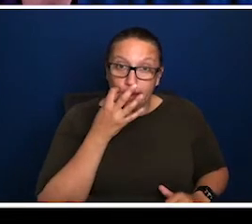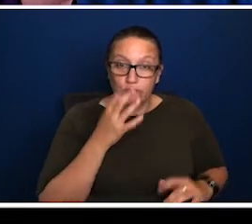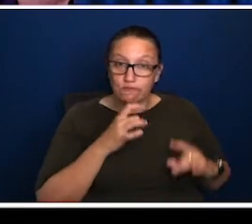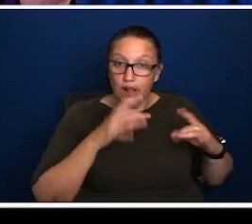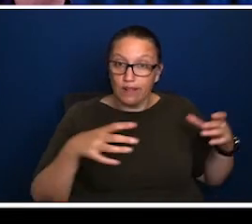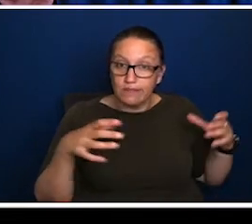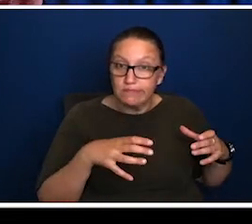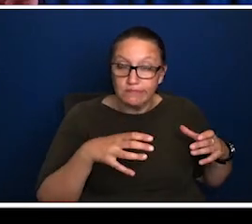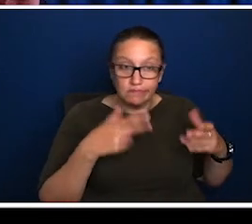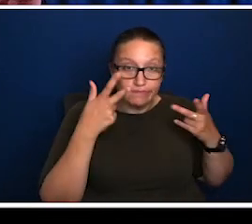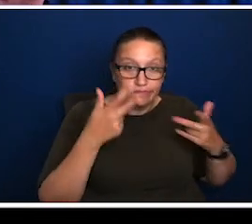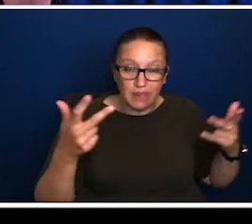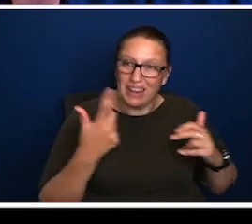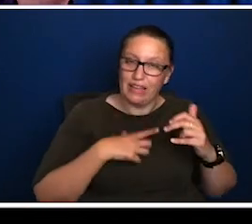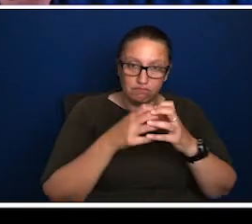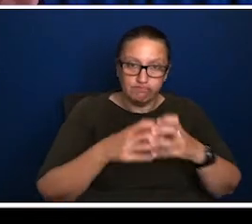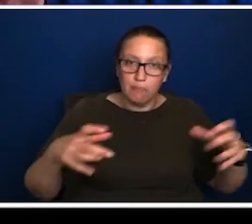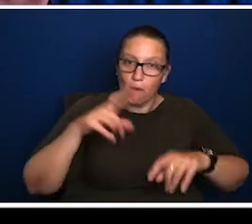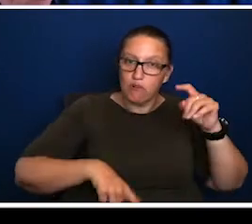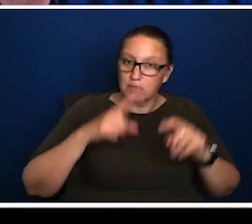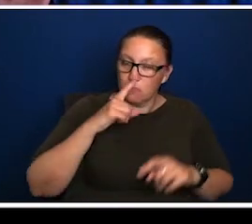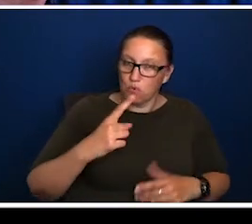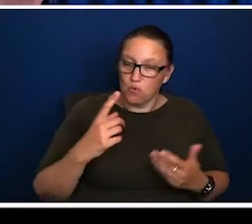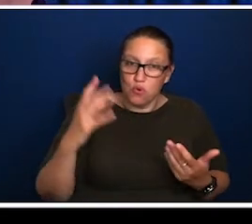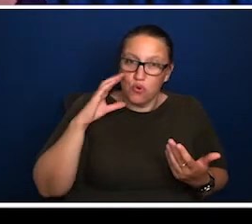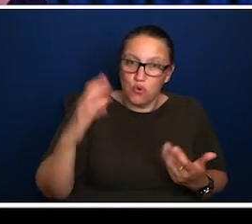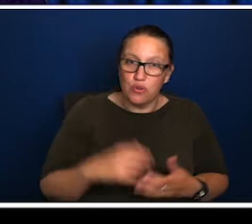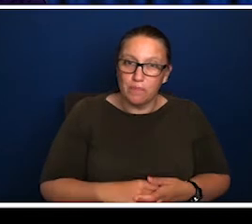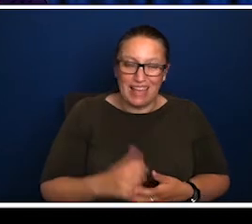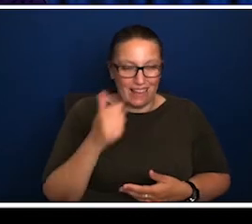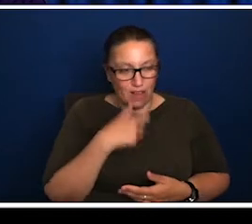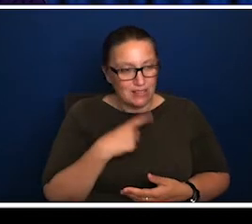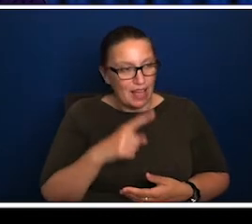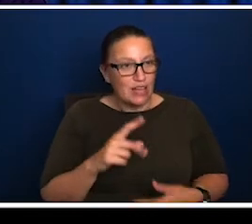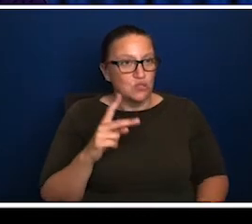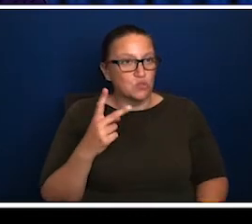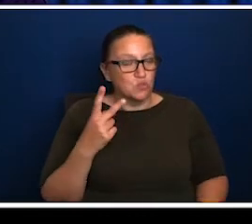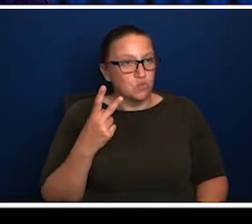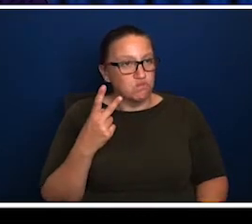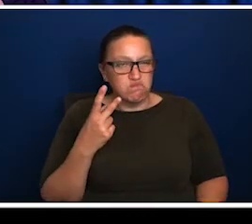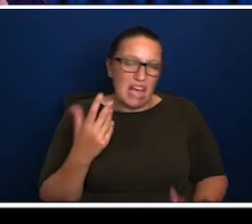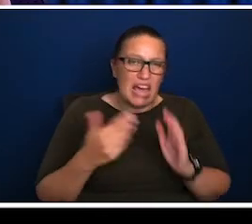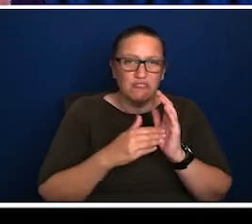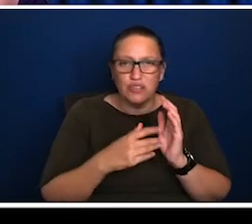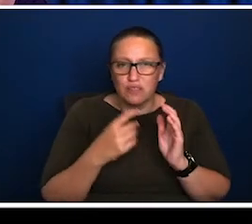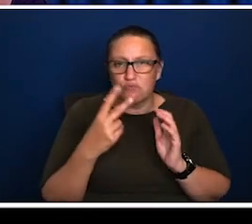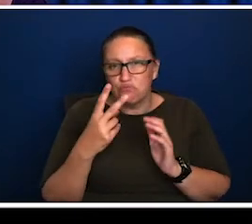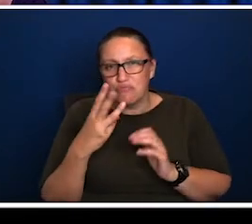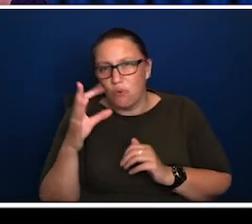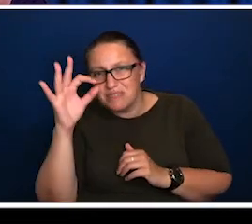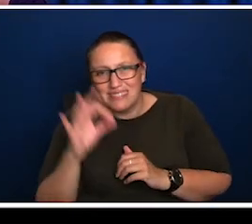is that, so I can get you to 50, 51%, uh, first or second generation migrant. But if we tack on the extra three or four percent that identifies as